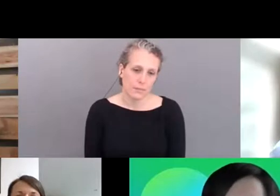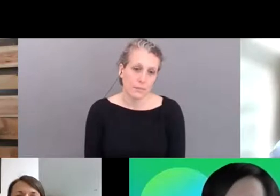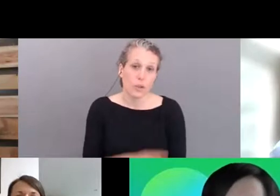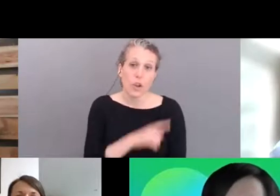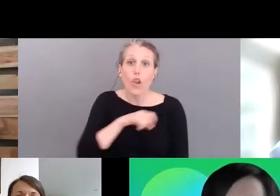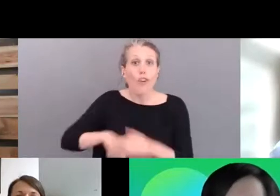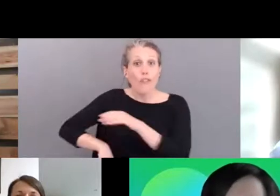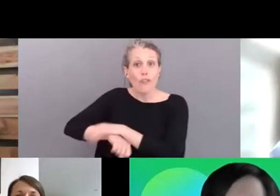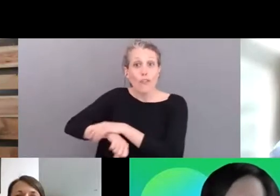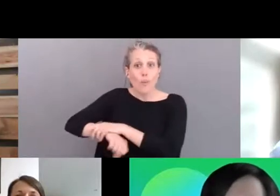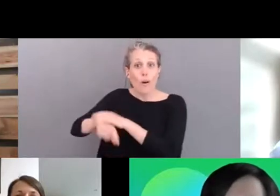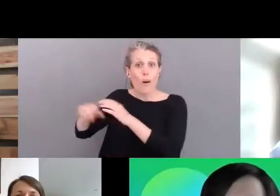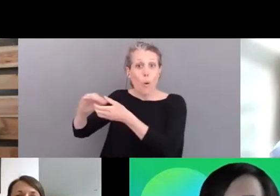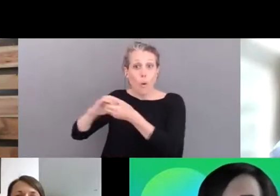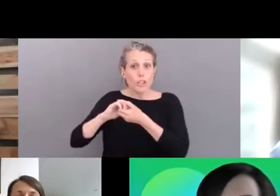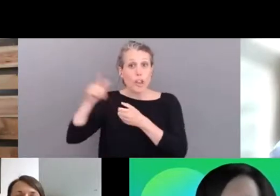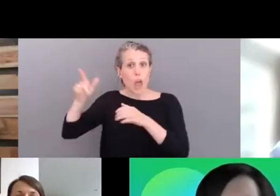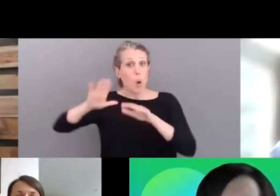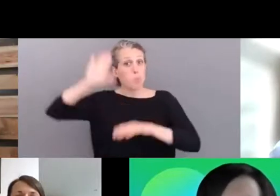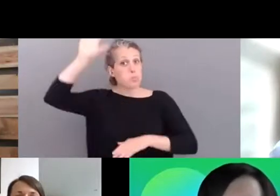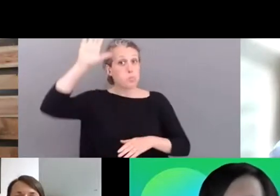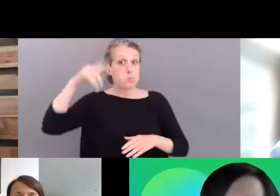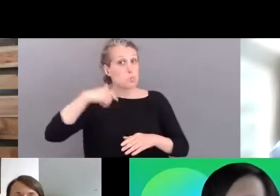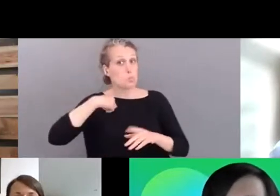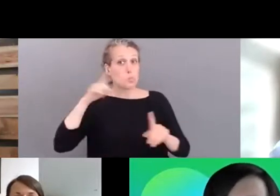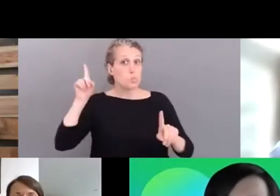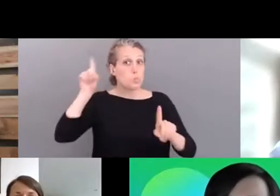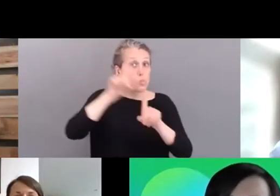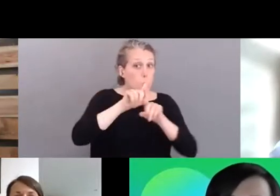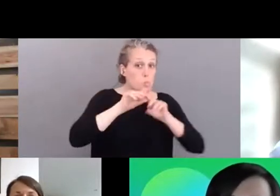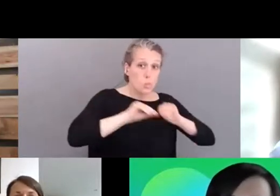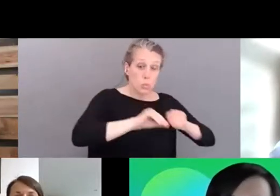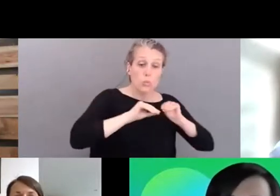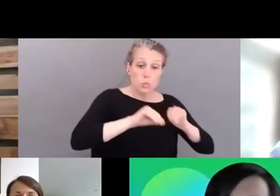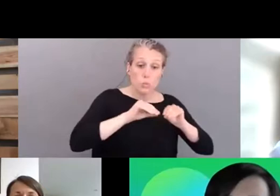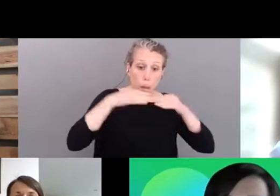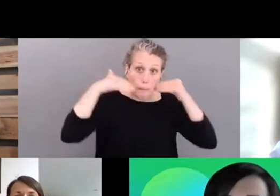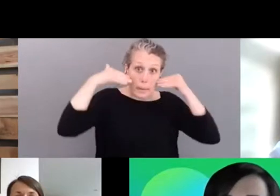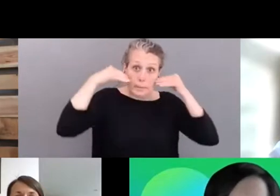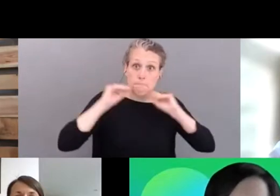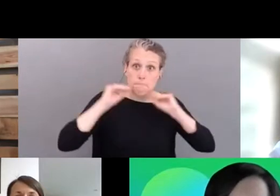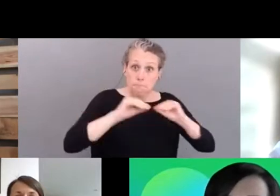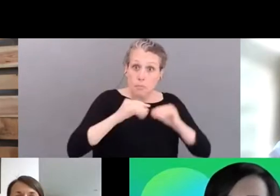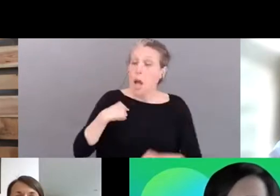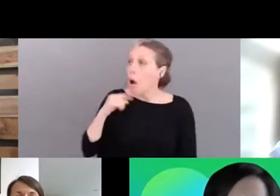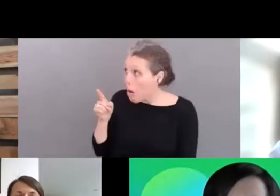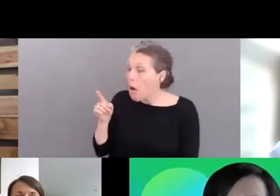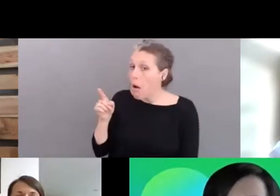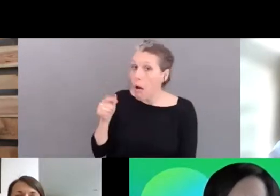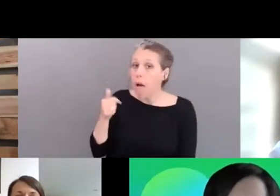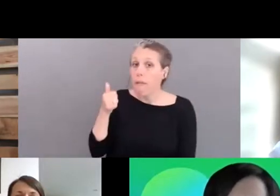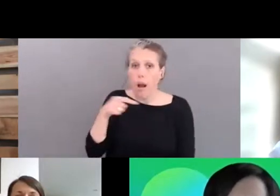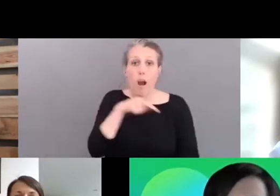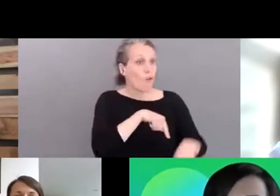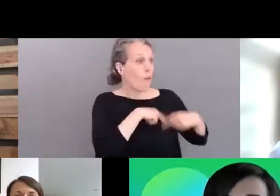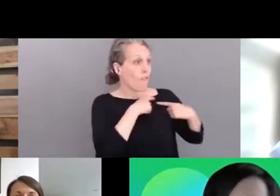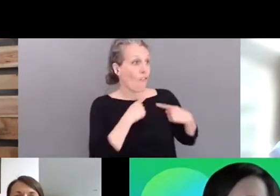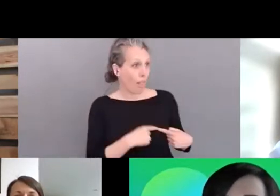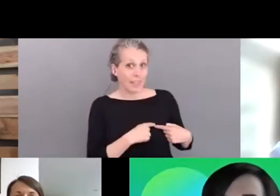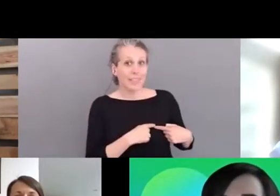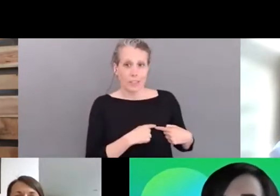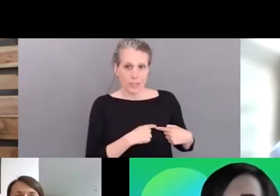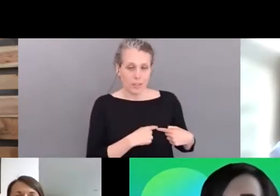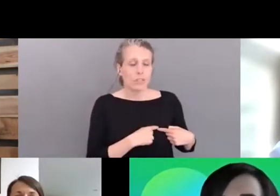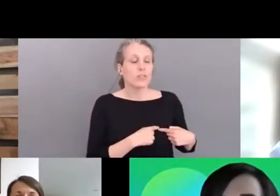organizations that were part of uh part the project we tried to um give uh volunteers uh the